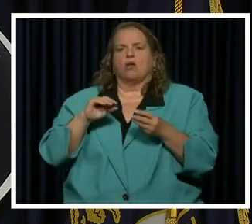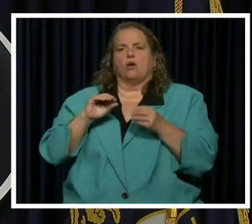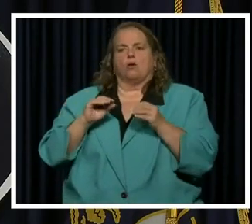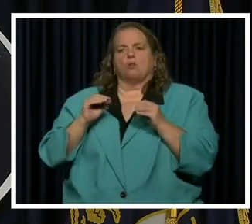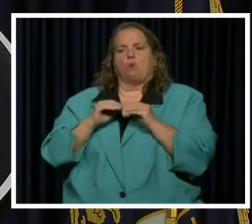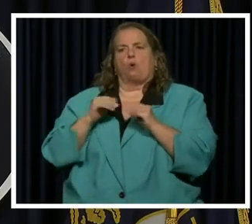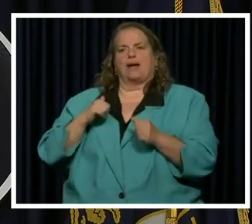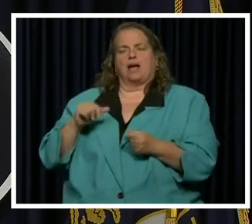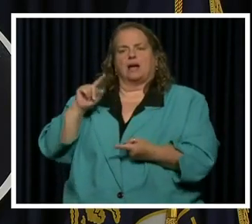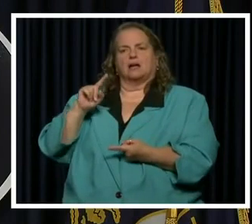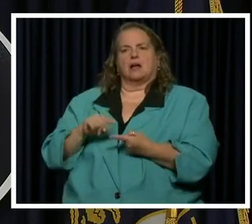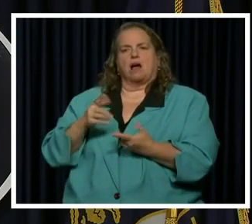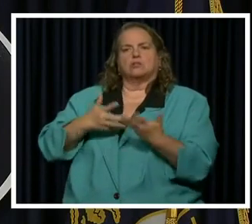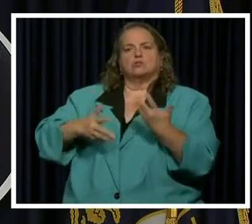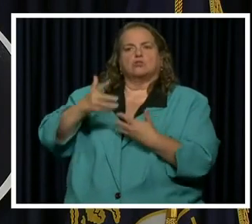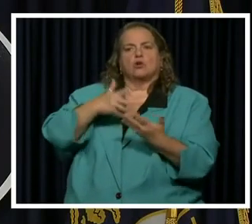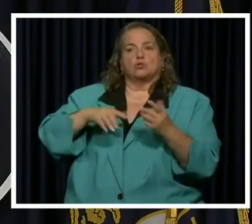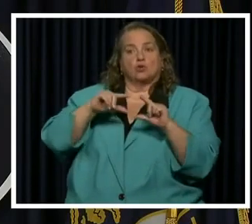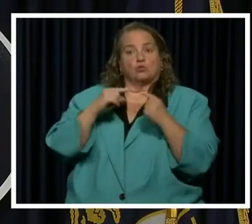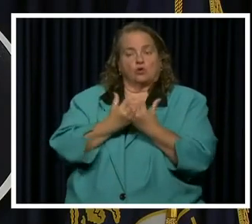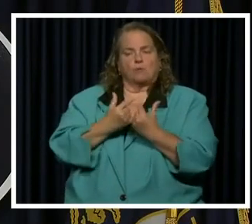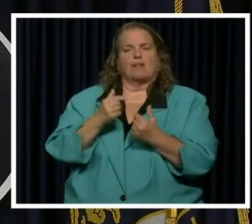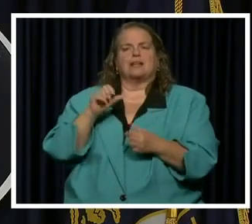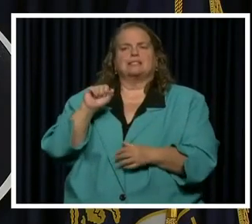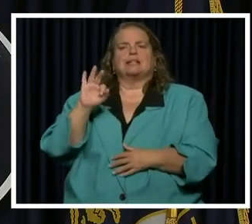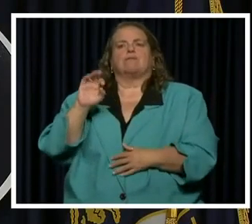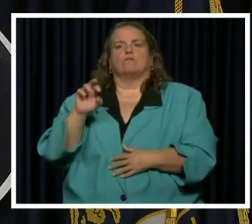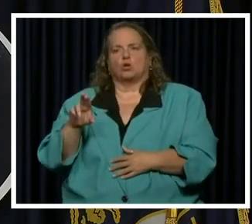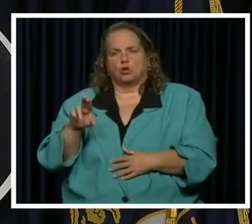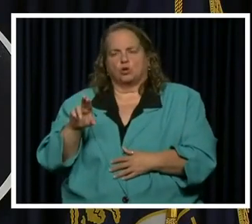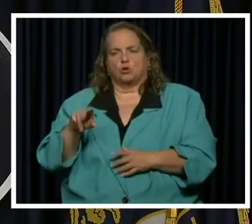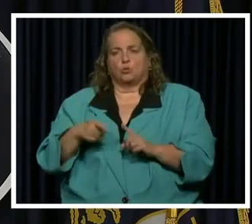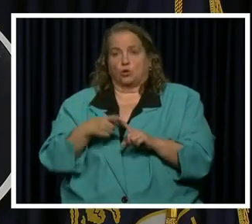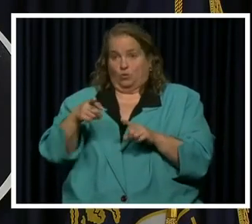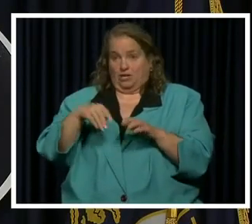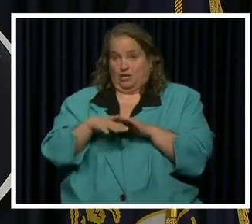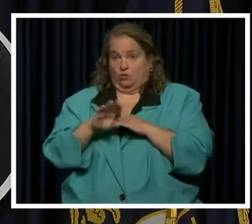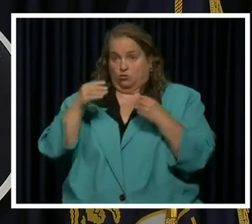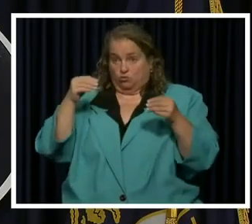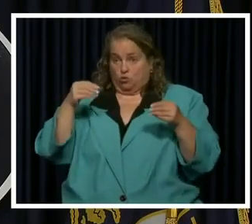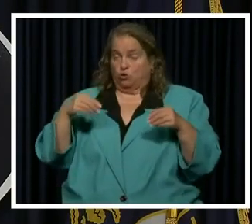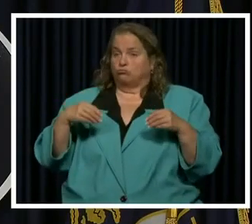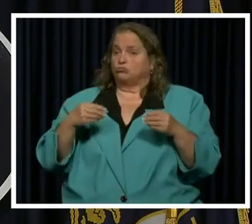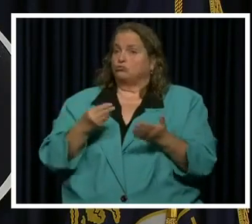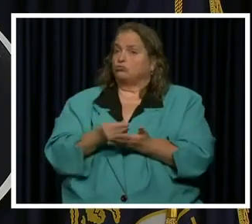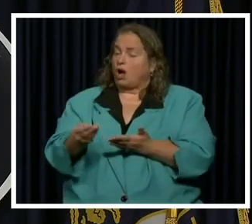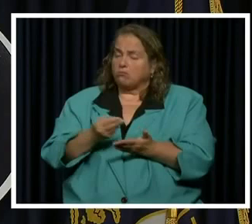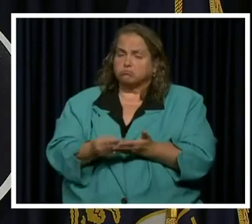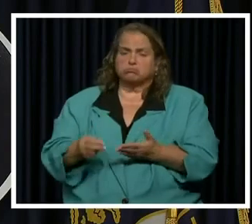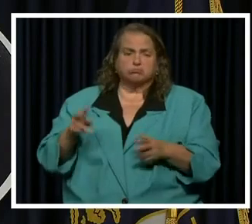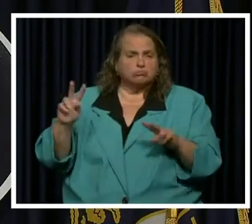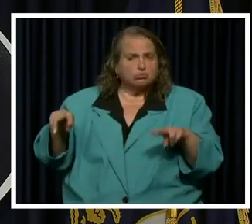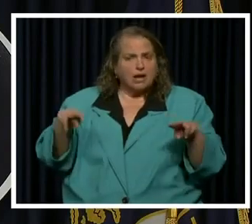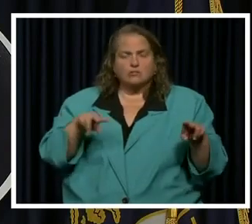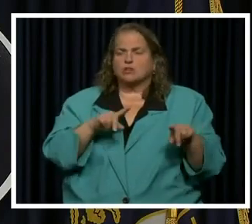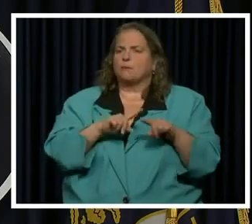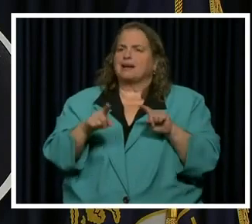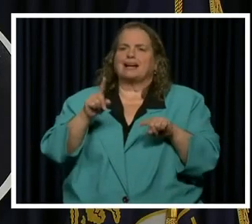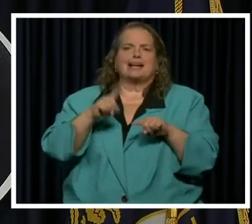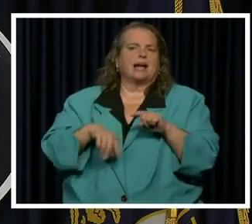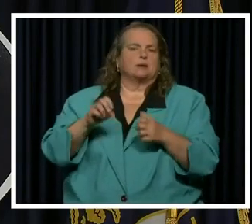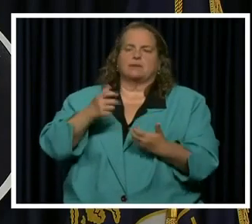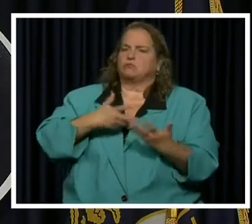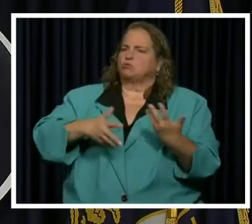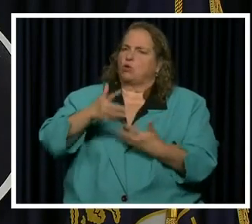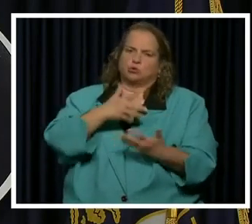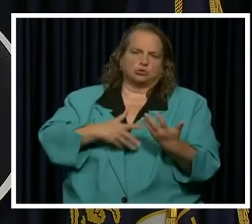safer that it can be. Now when we go into stores, shop, browse, but it can't be social.